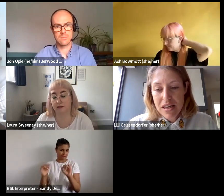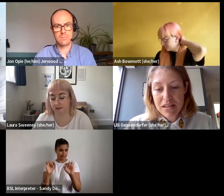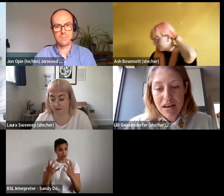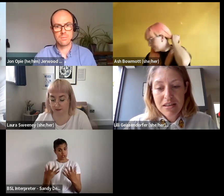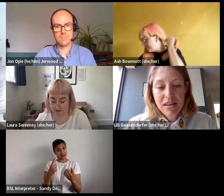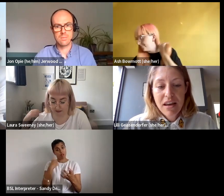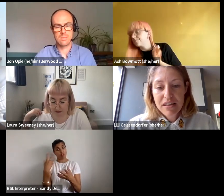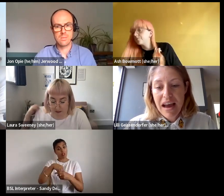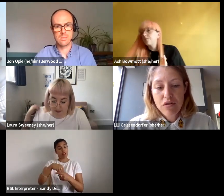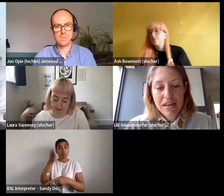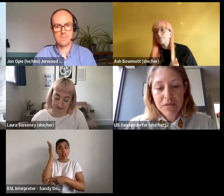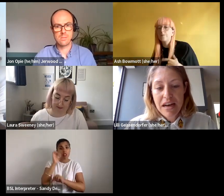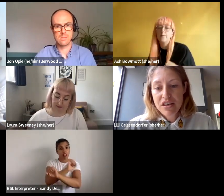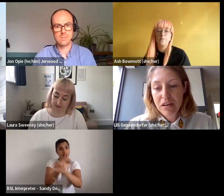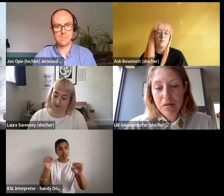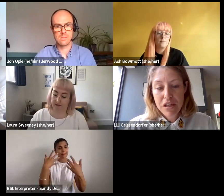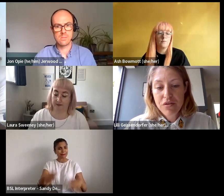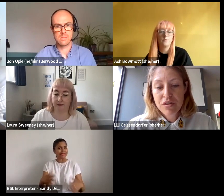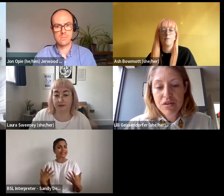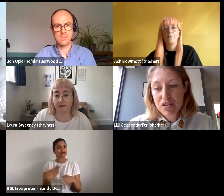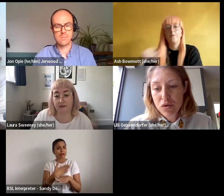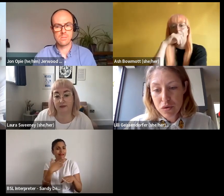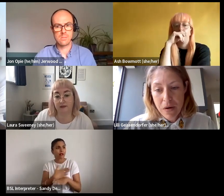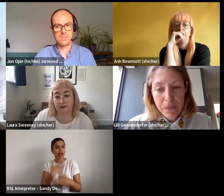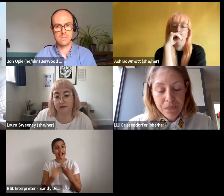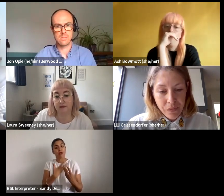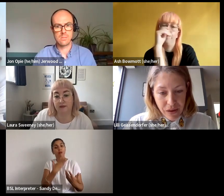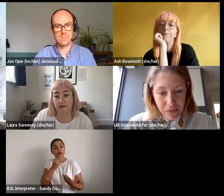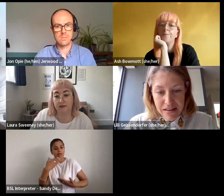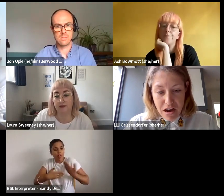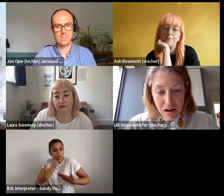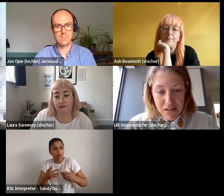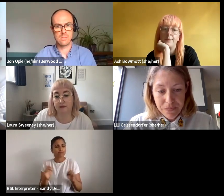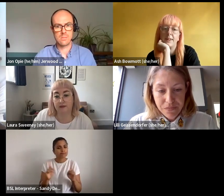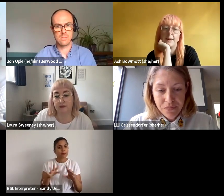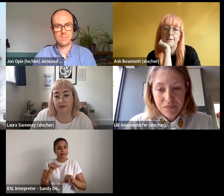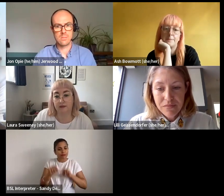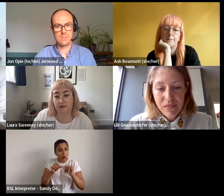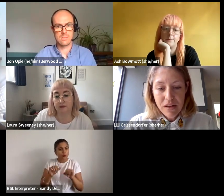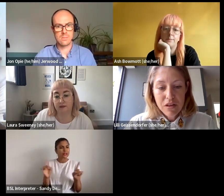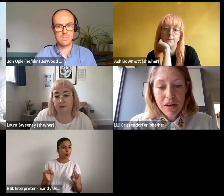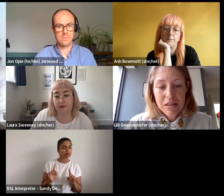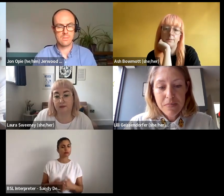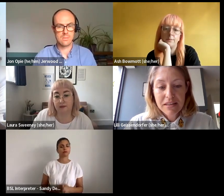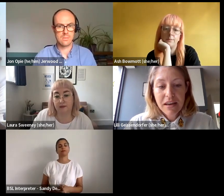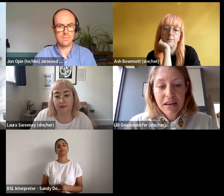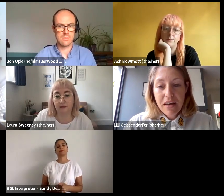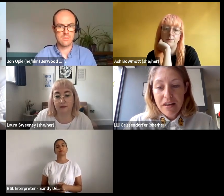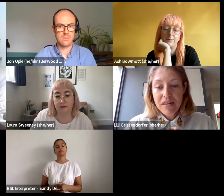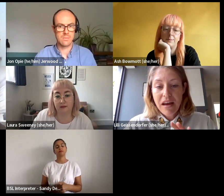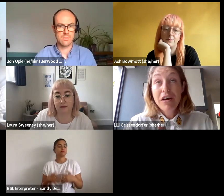practical insights into how random selection can be used as a tool in the arts. So I'm going to